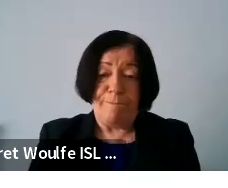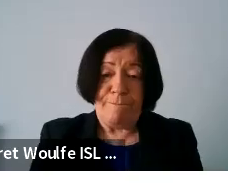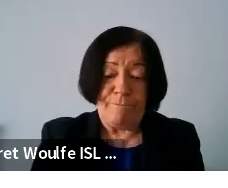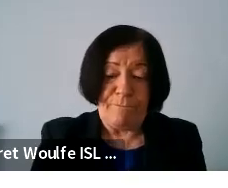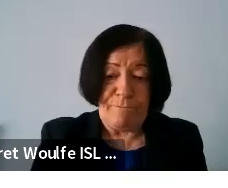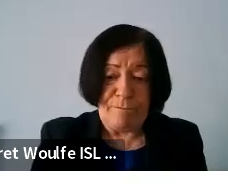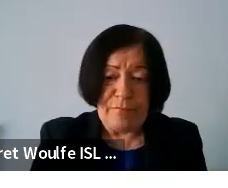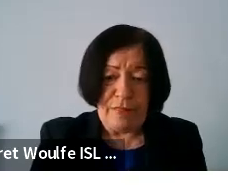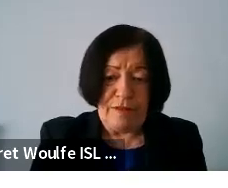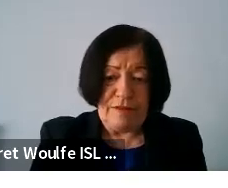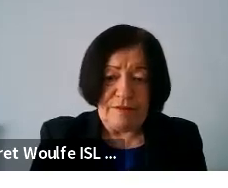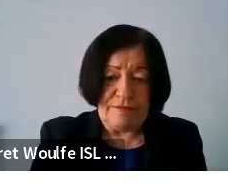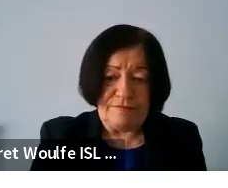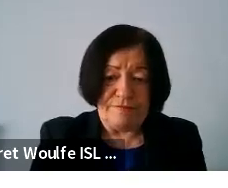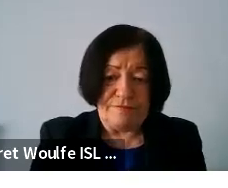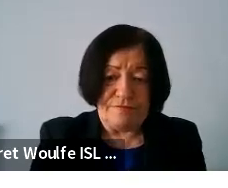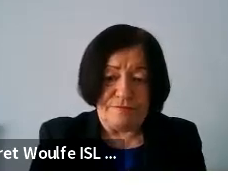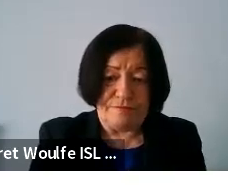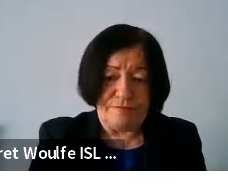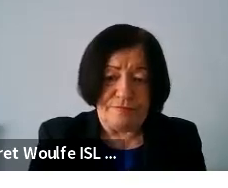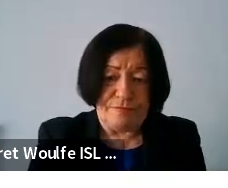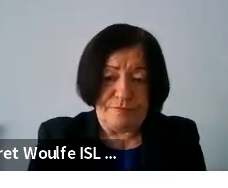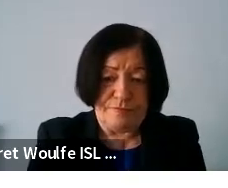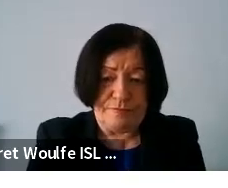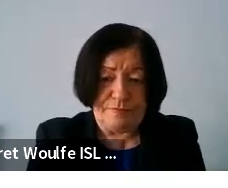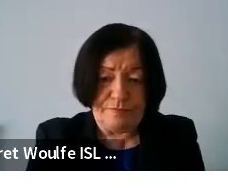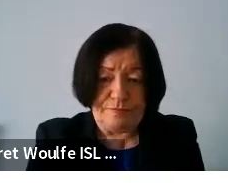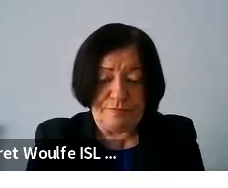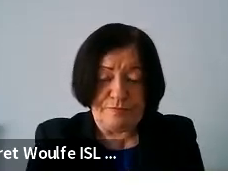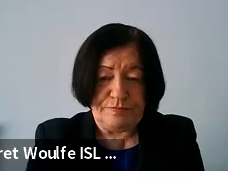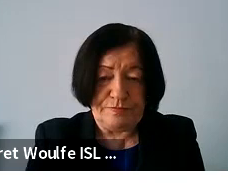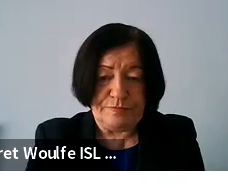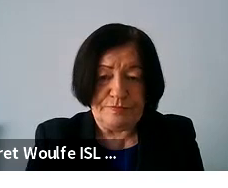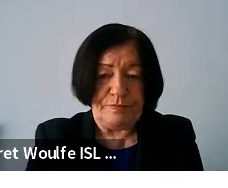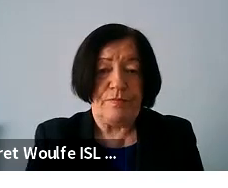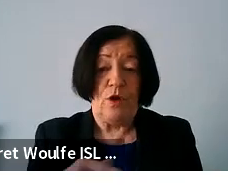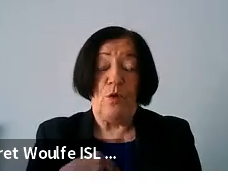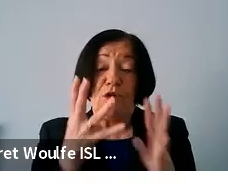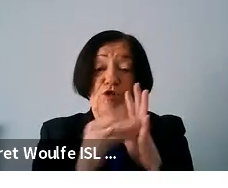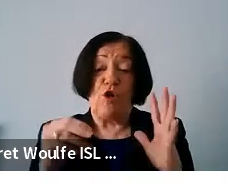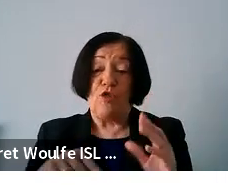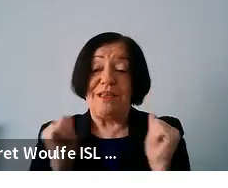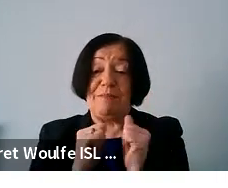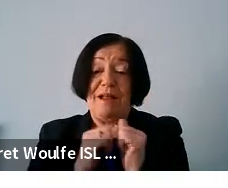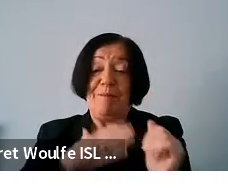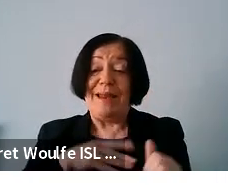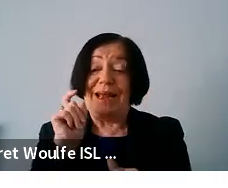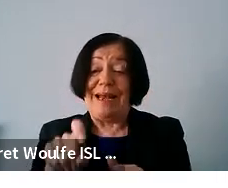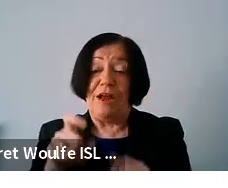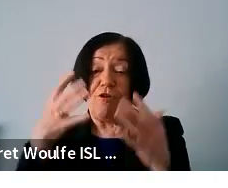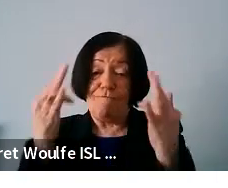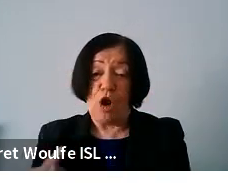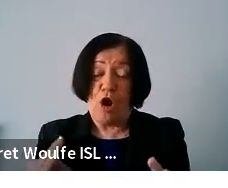yeah just exactly we will record this meeting so please click uh confirm